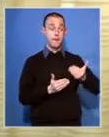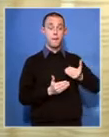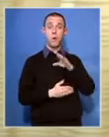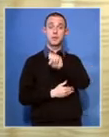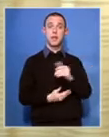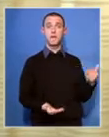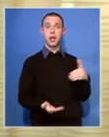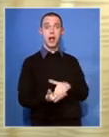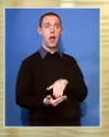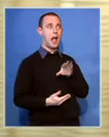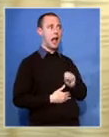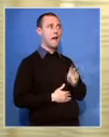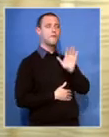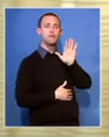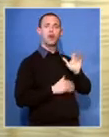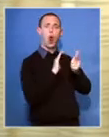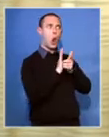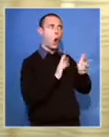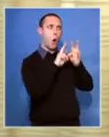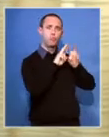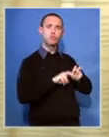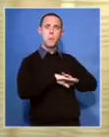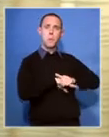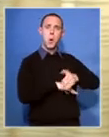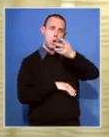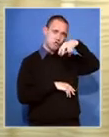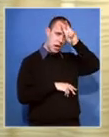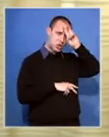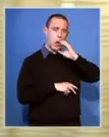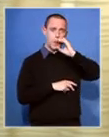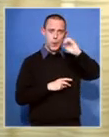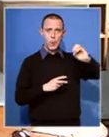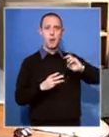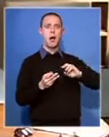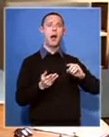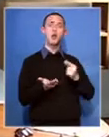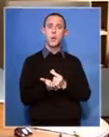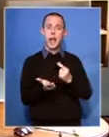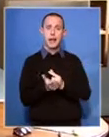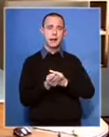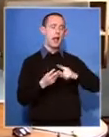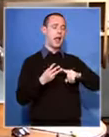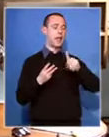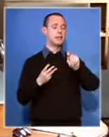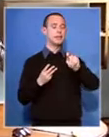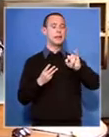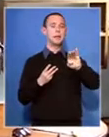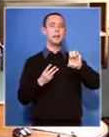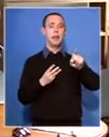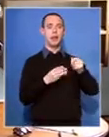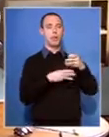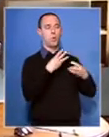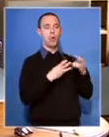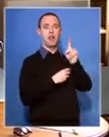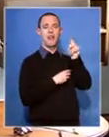in various countries, including Russia, Uganda, Cuba and Tibet. He went on to serve the